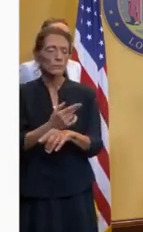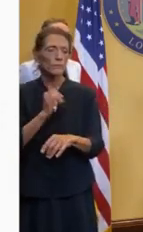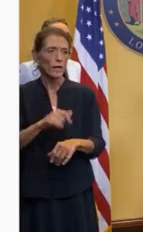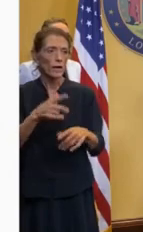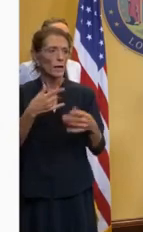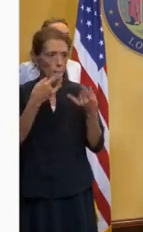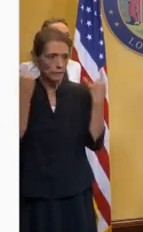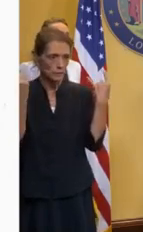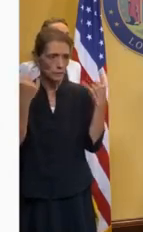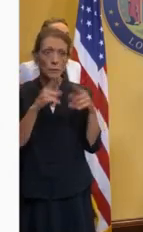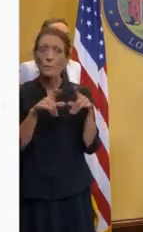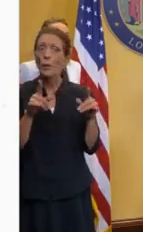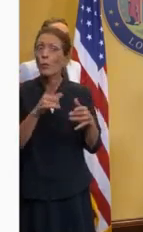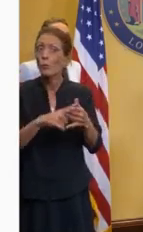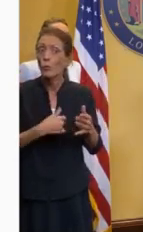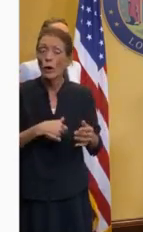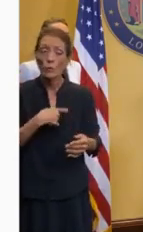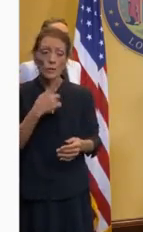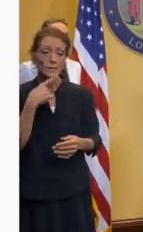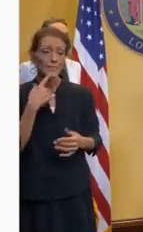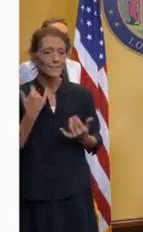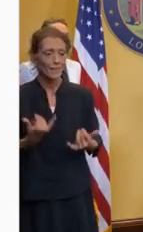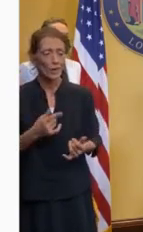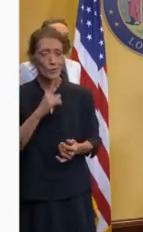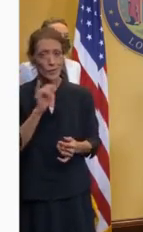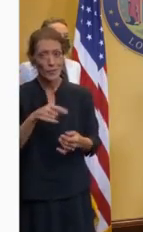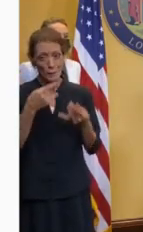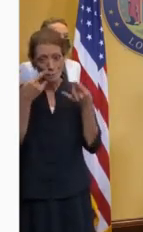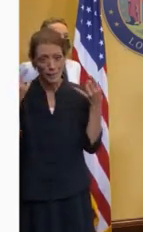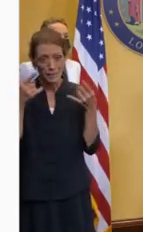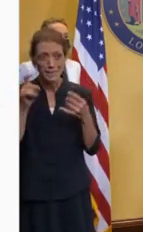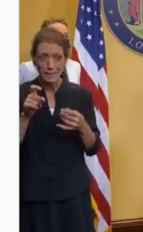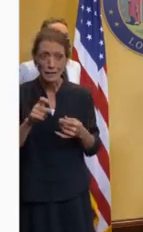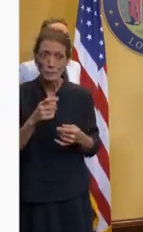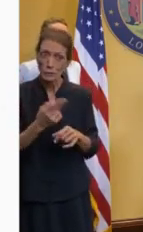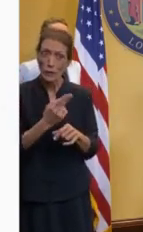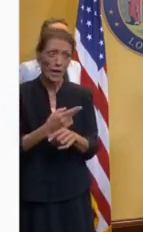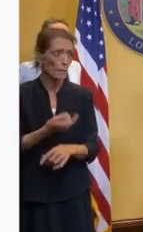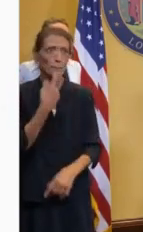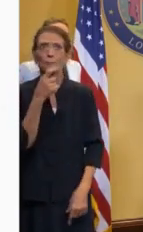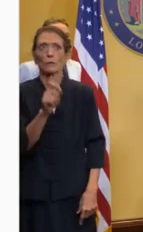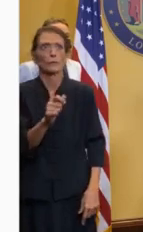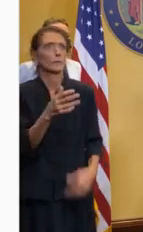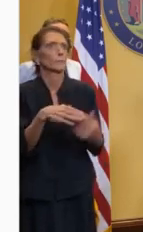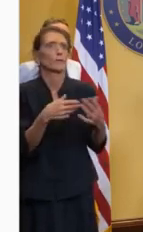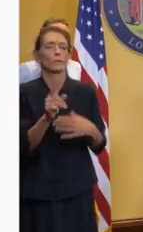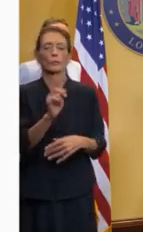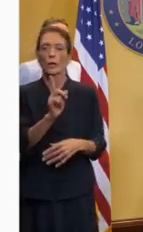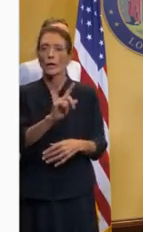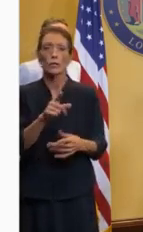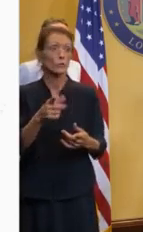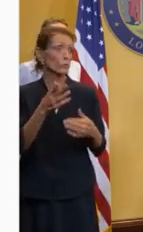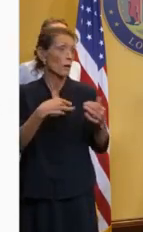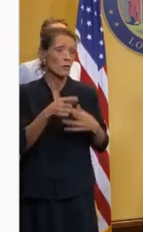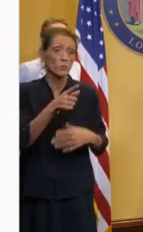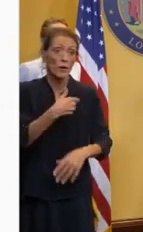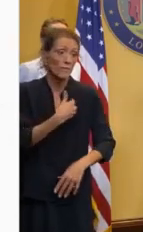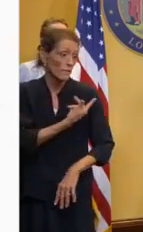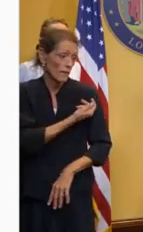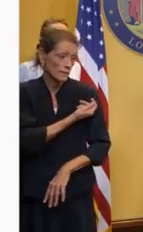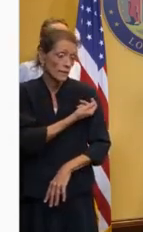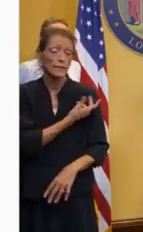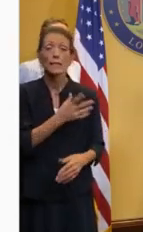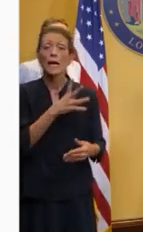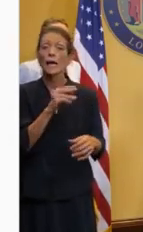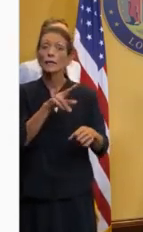But what we're saying now, you really need that mask on period, whether you are vaccinated. And